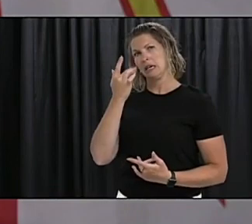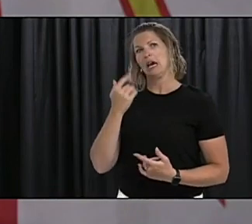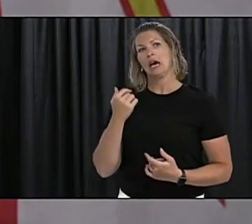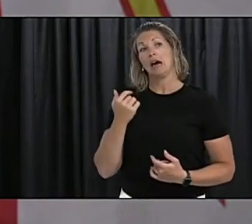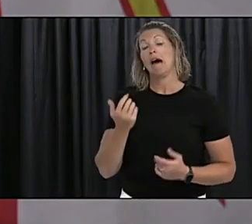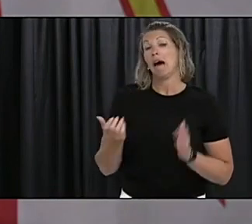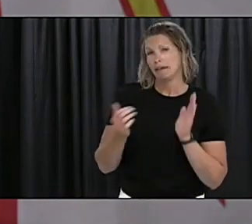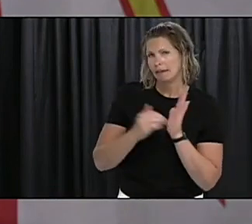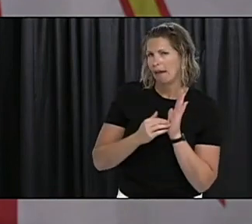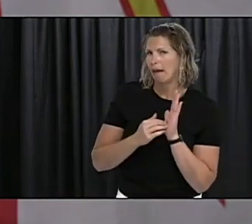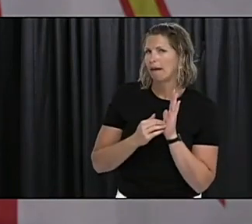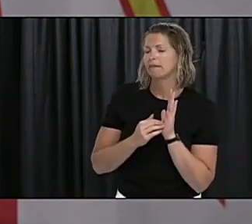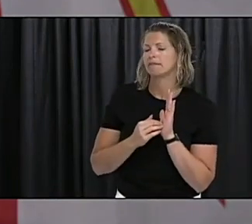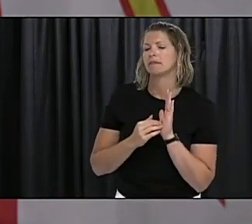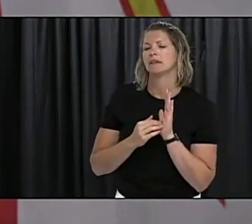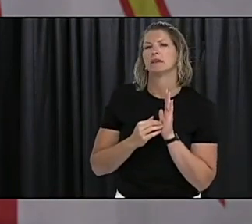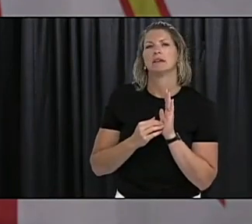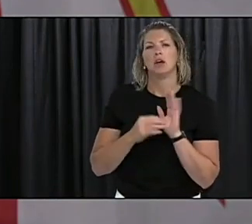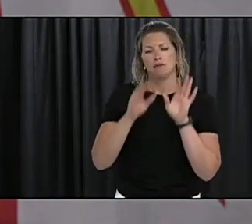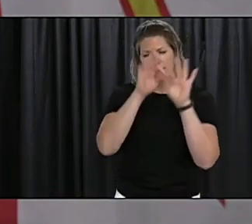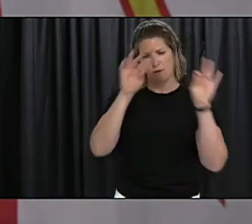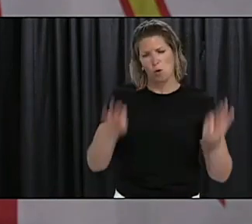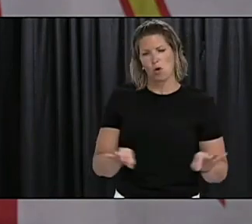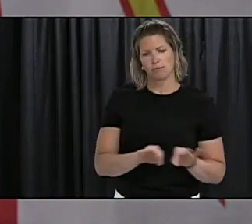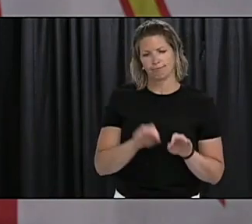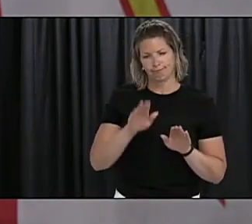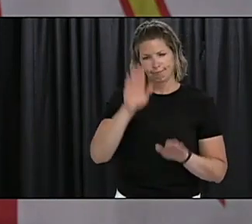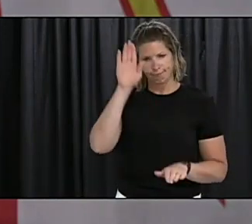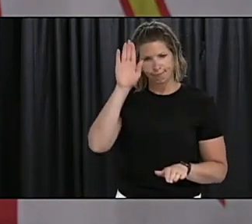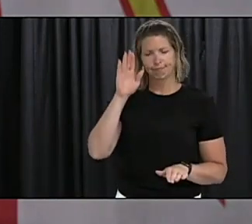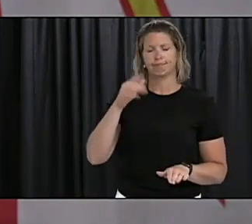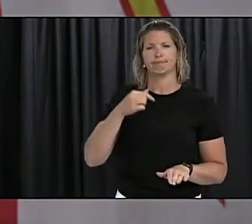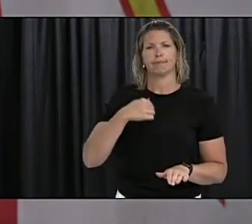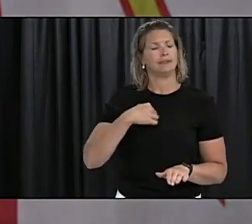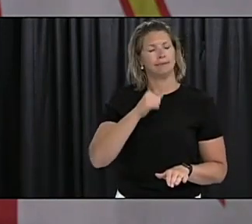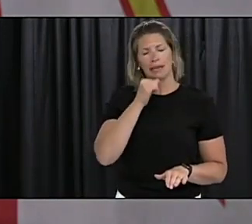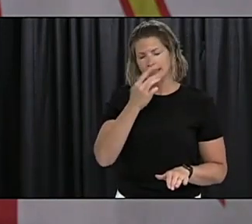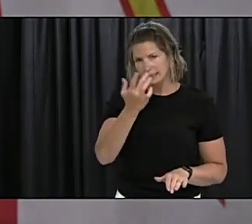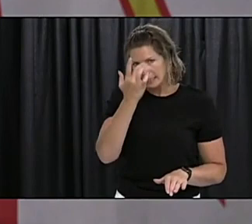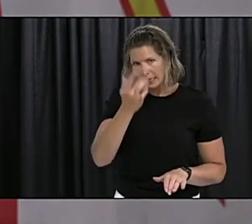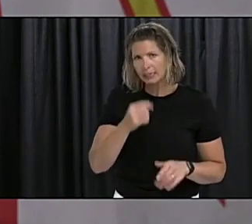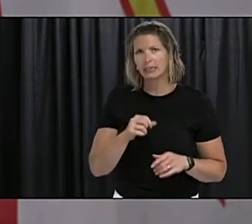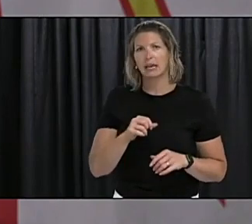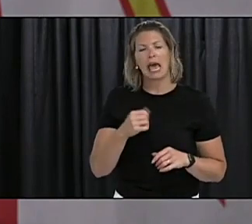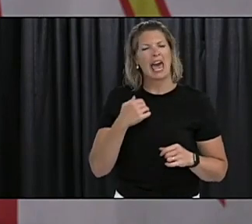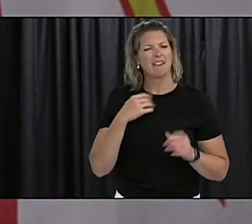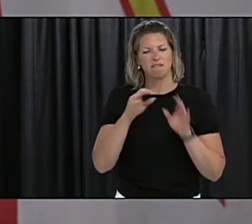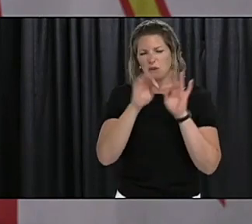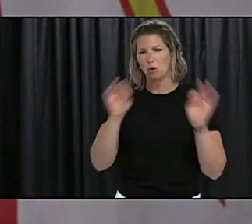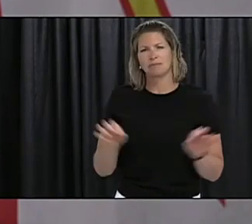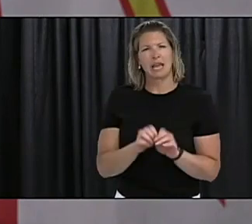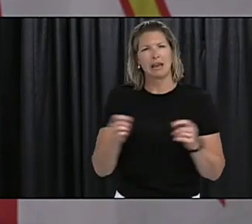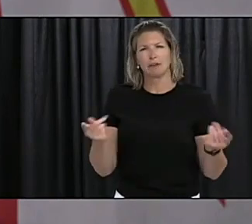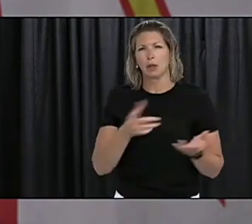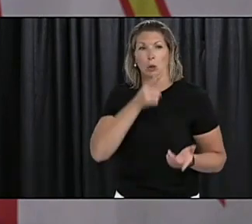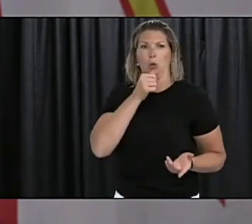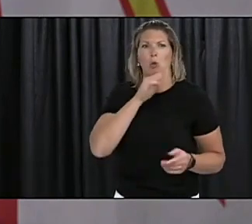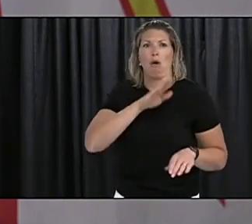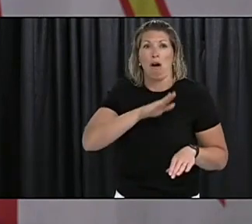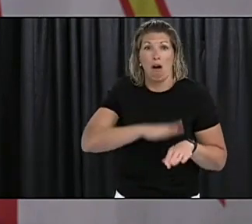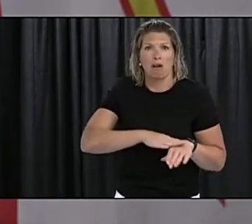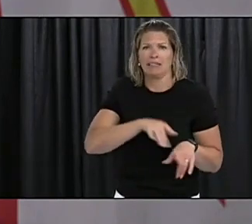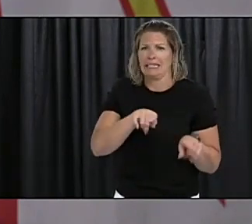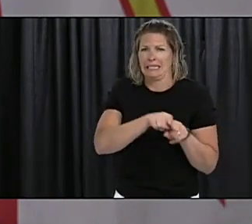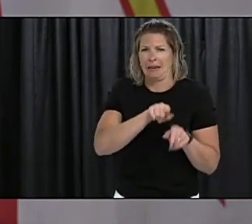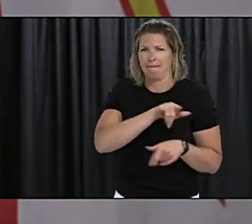have again the self declaration forms for people at the airports we could get them that way we could make a notification if we needed to get the